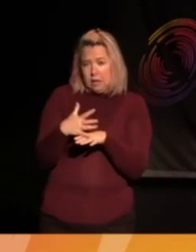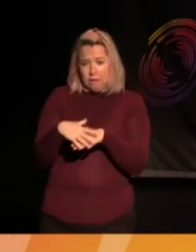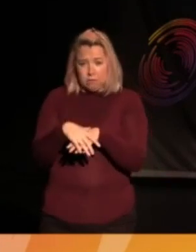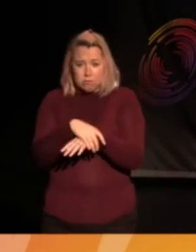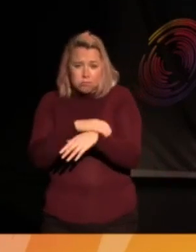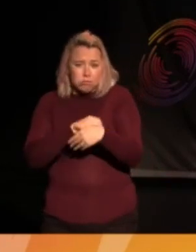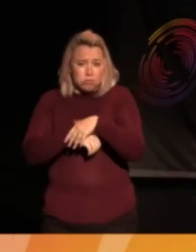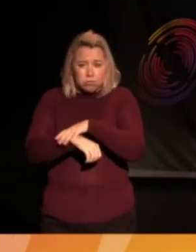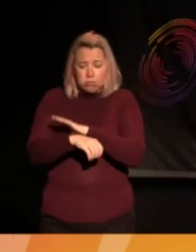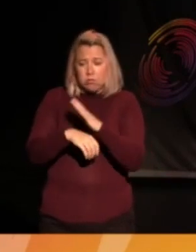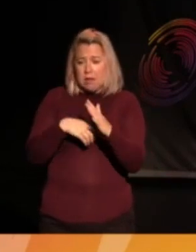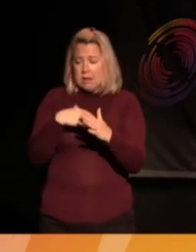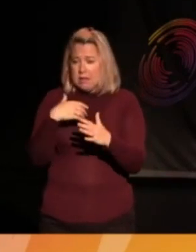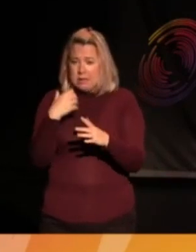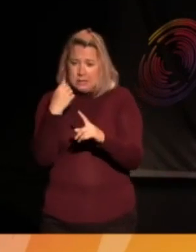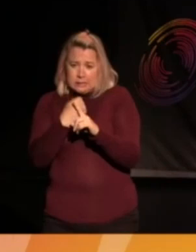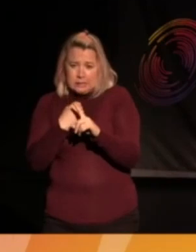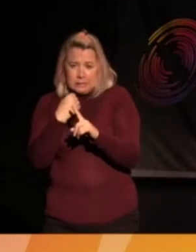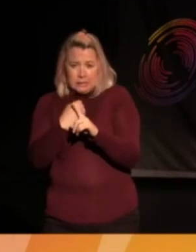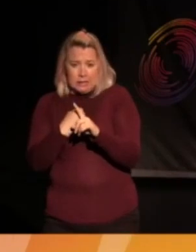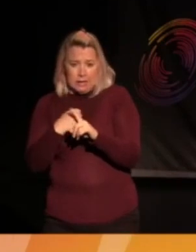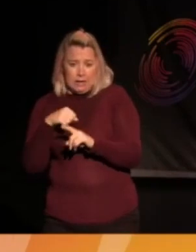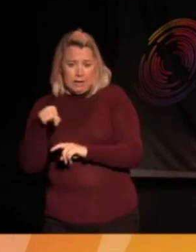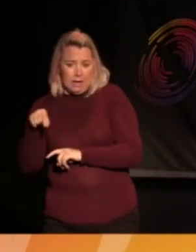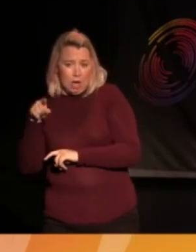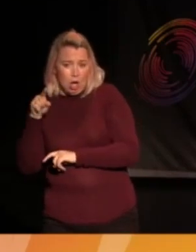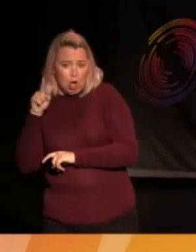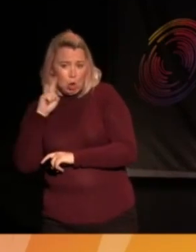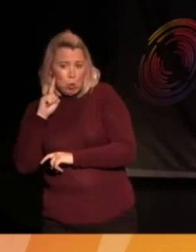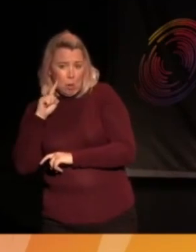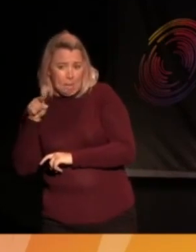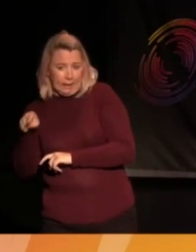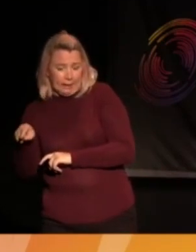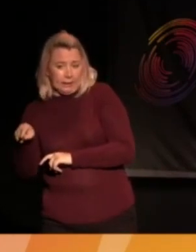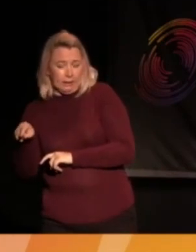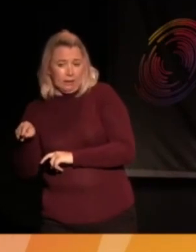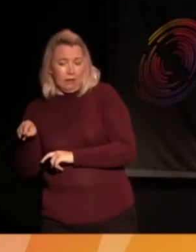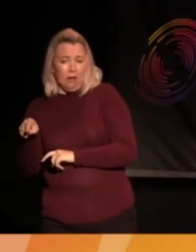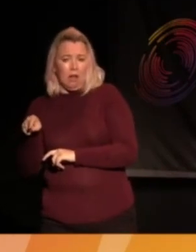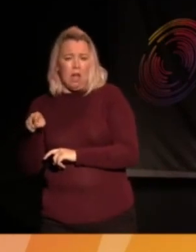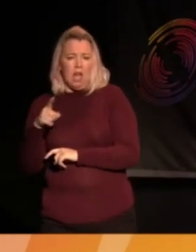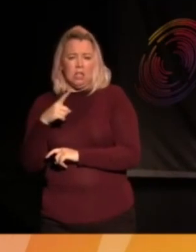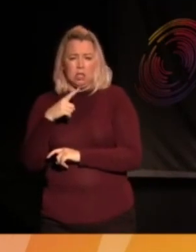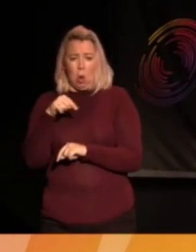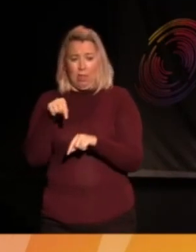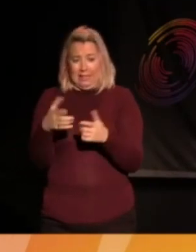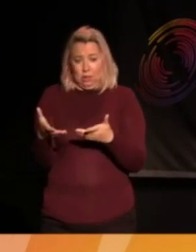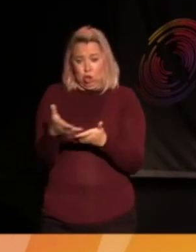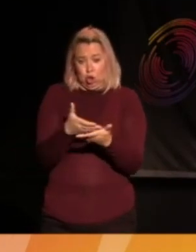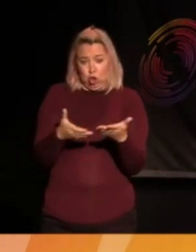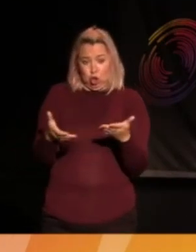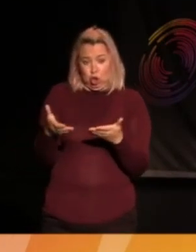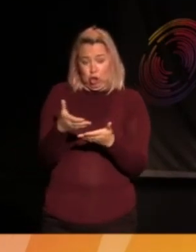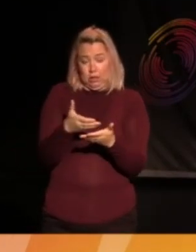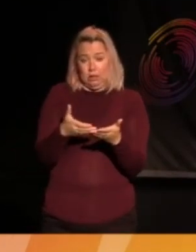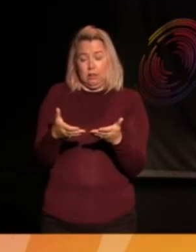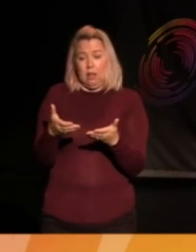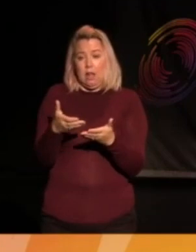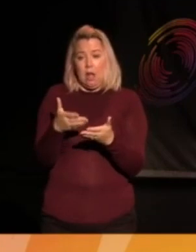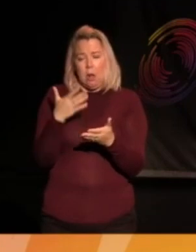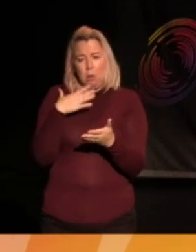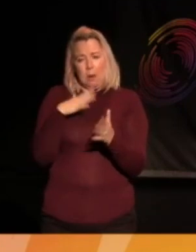the whole movement going. So I think perhaps I'd say for this discussion that there needs to be kind of